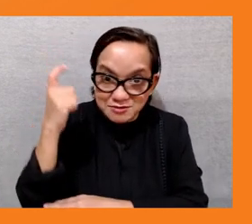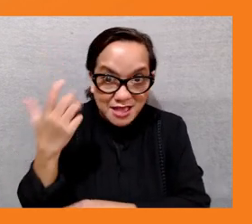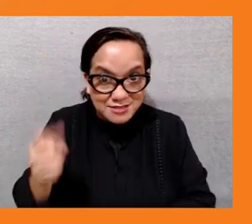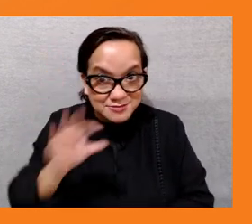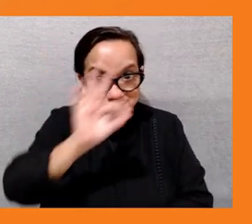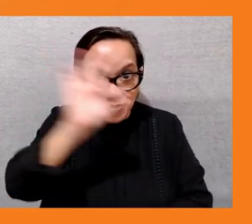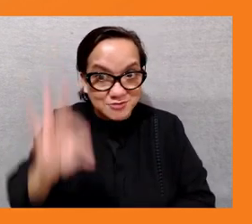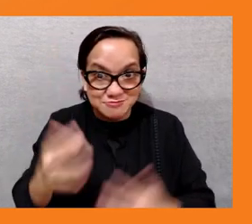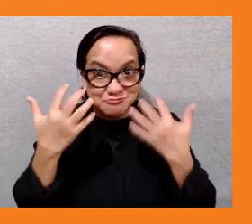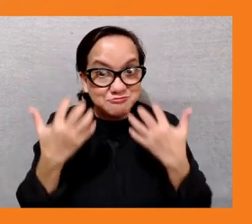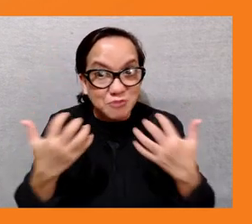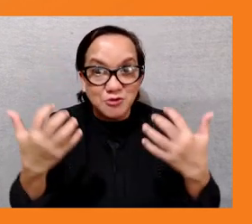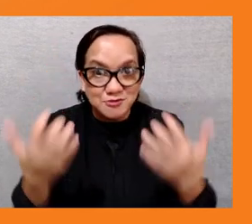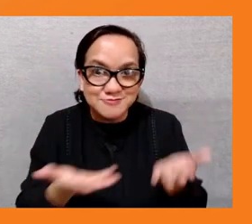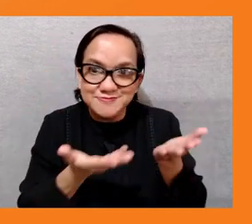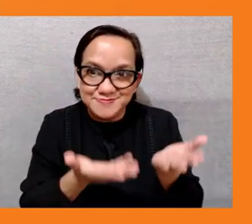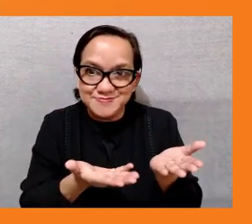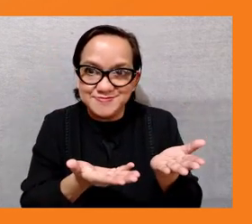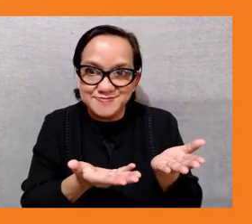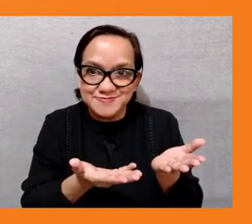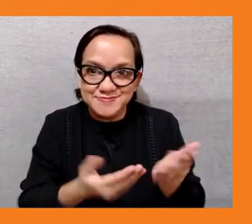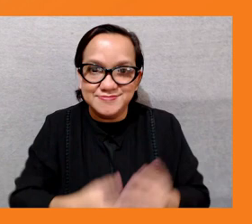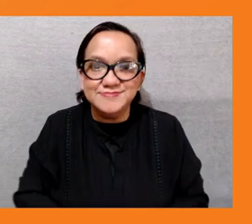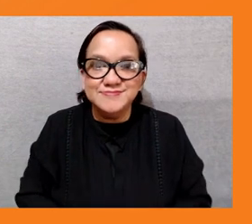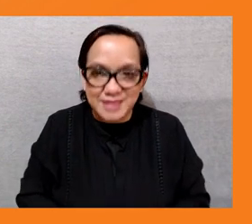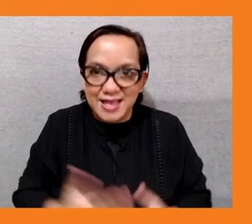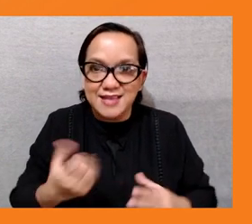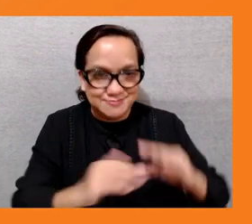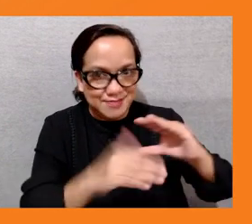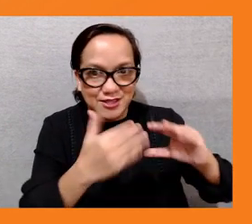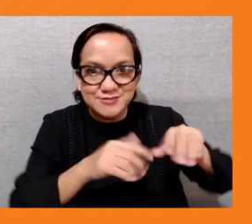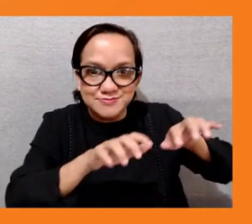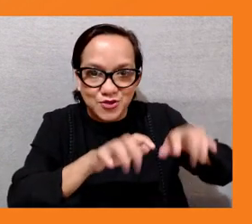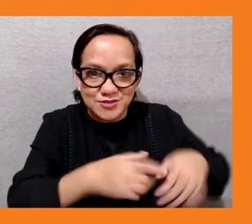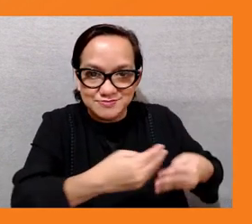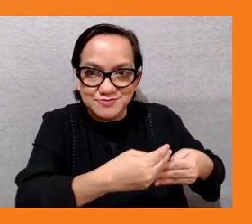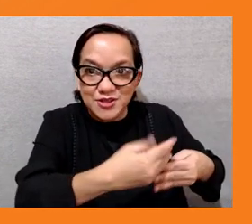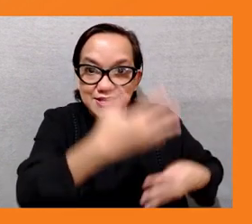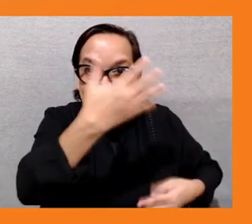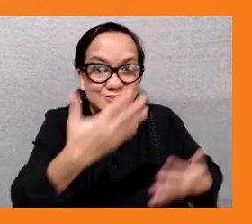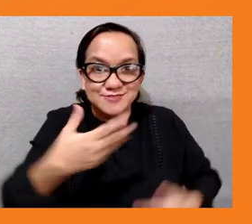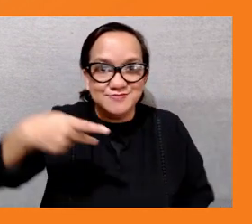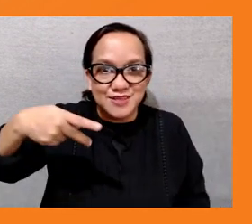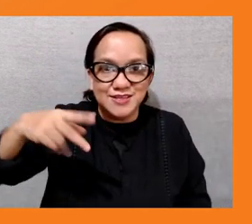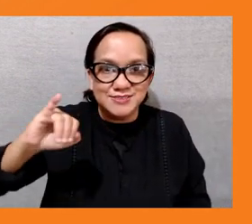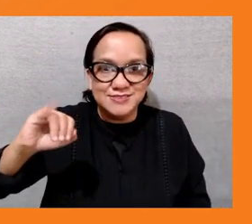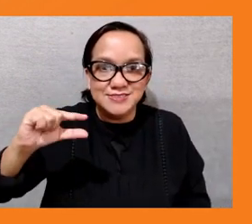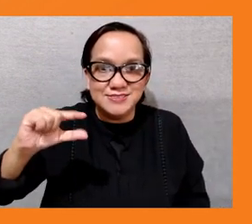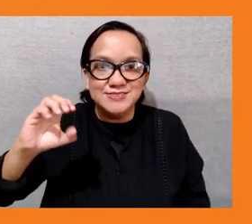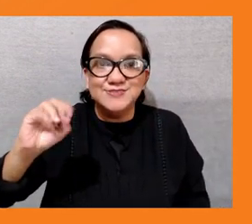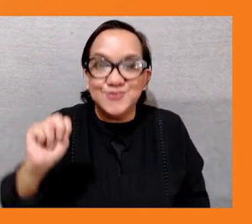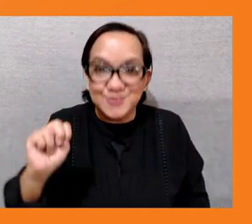we have them up and running over at pigeonhole.at using the passcode adb